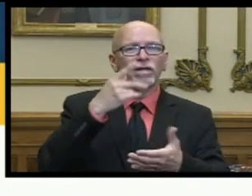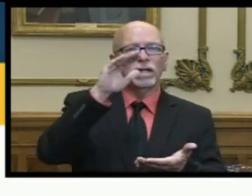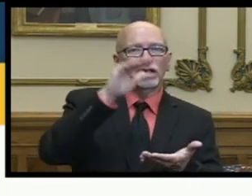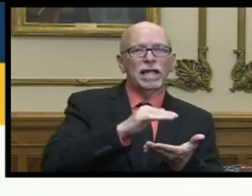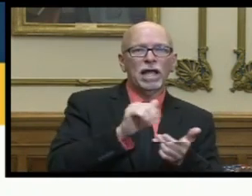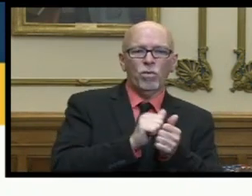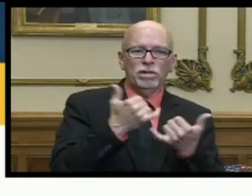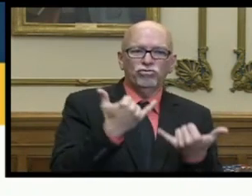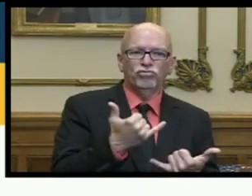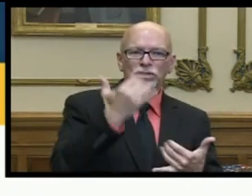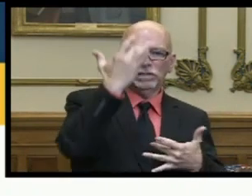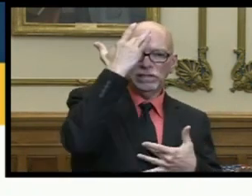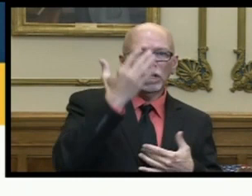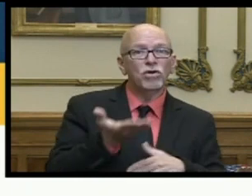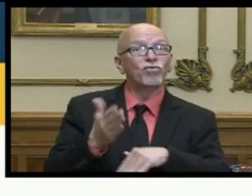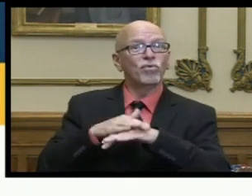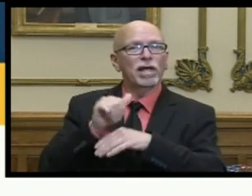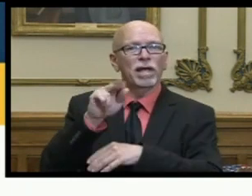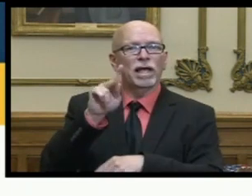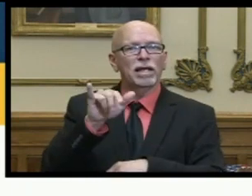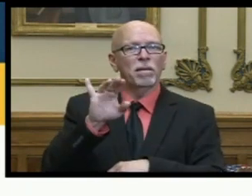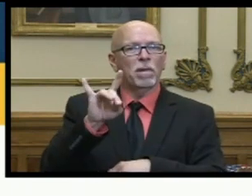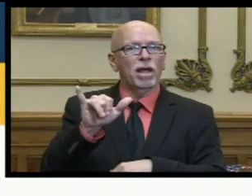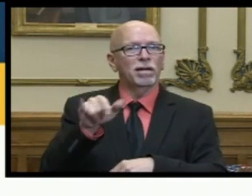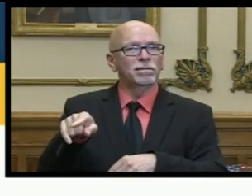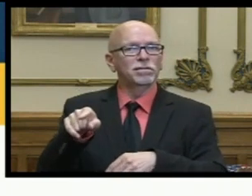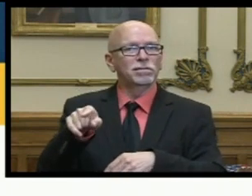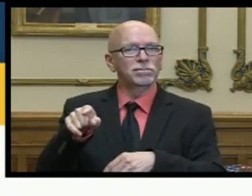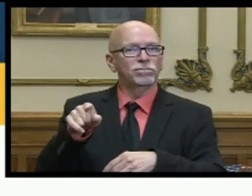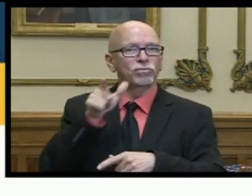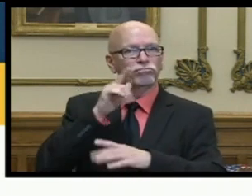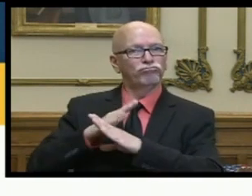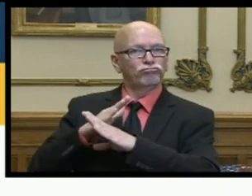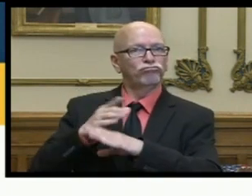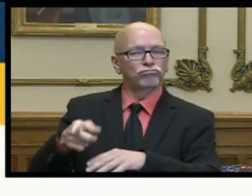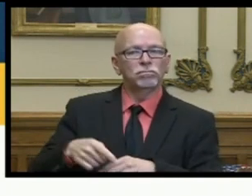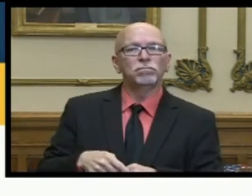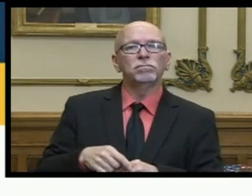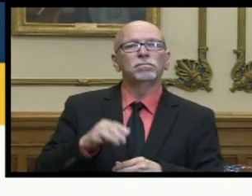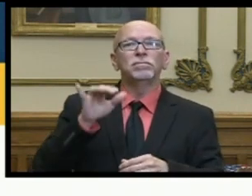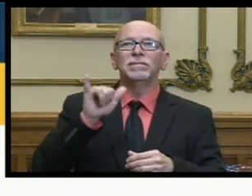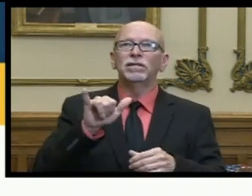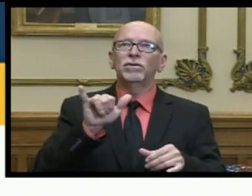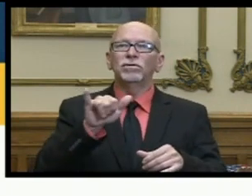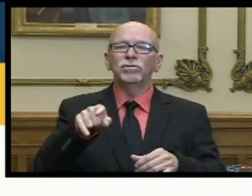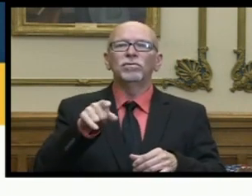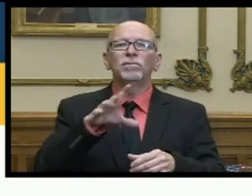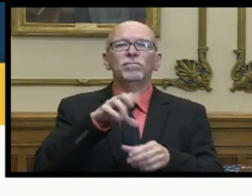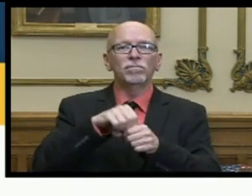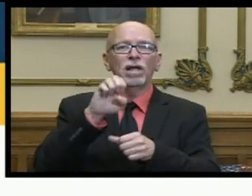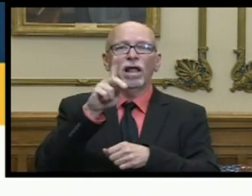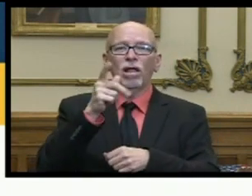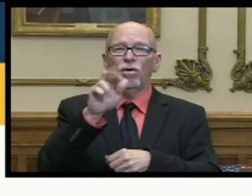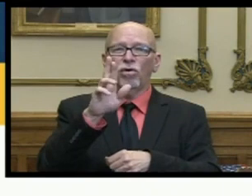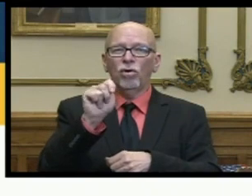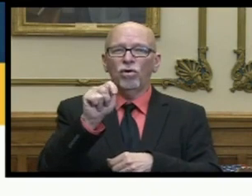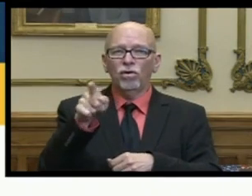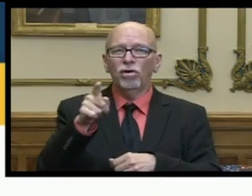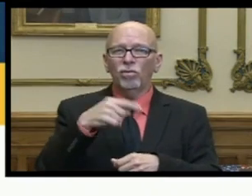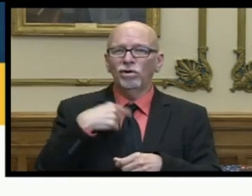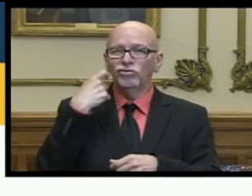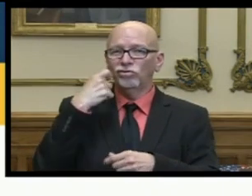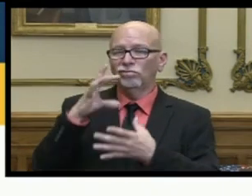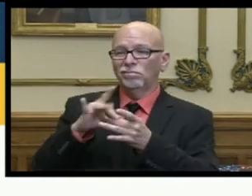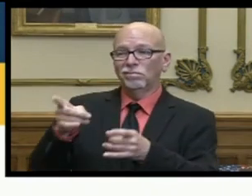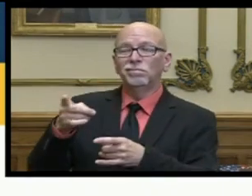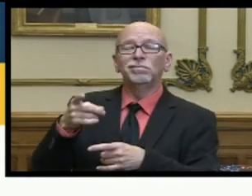active infection rates and increases in antibody positivity rates district 2 however which includes elkart which we just heard